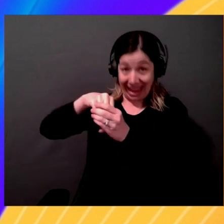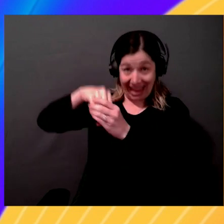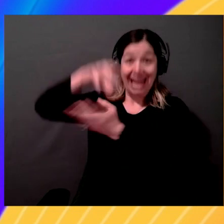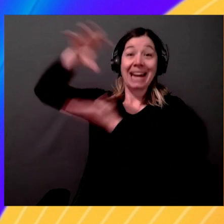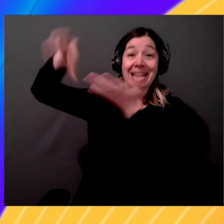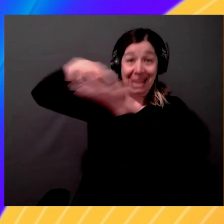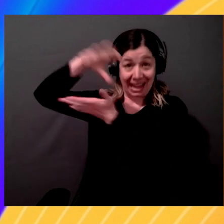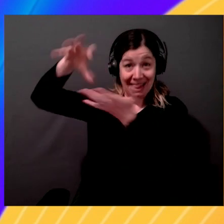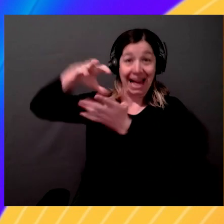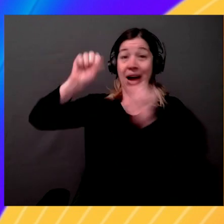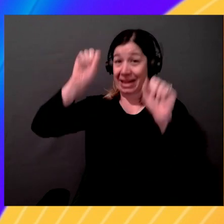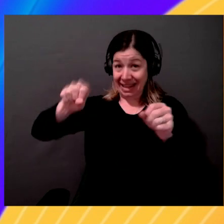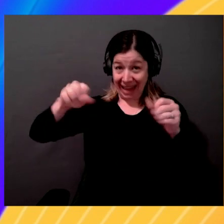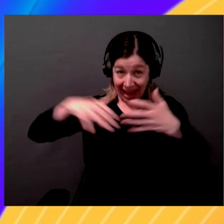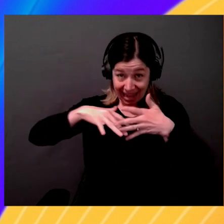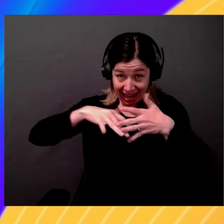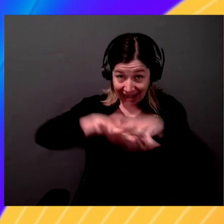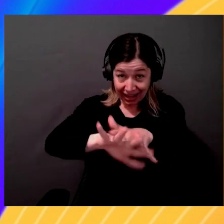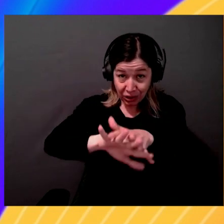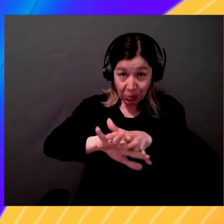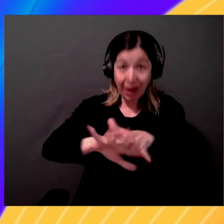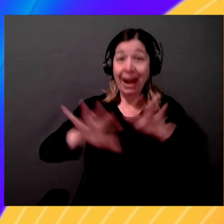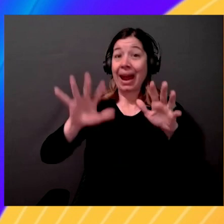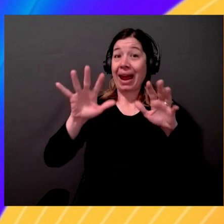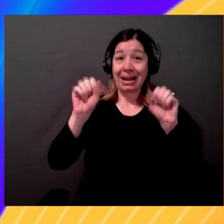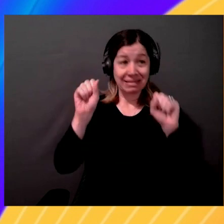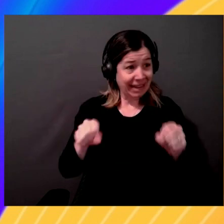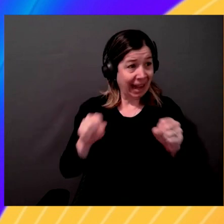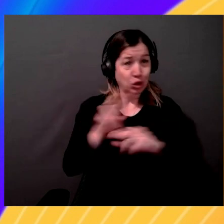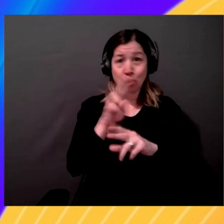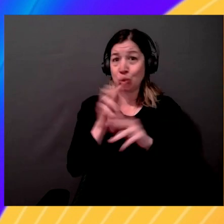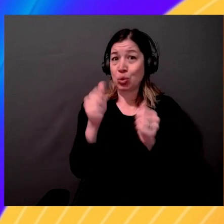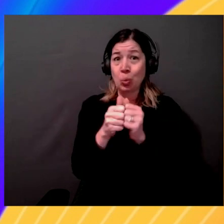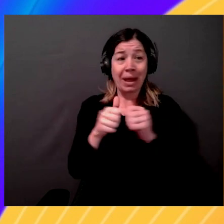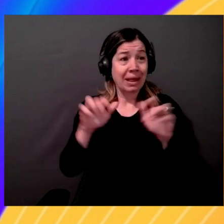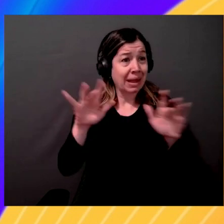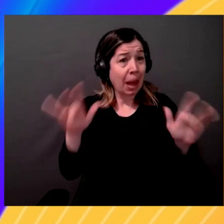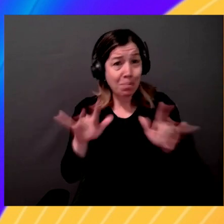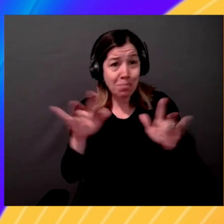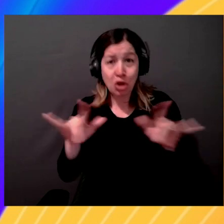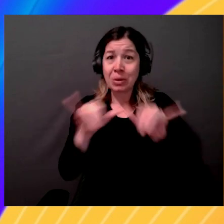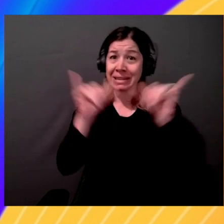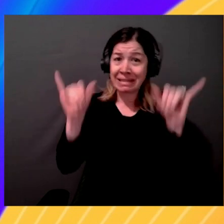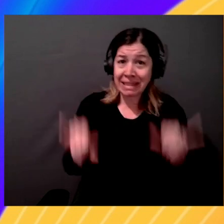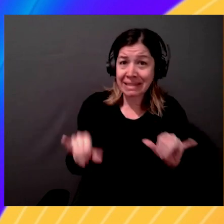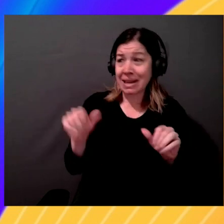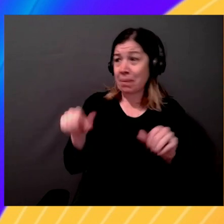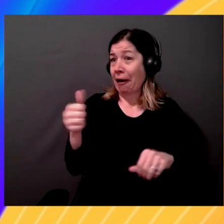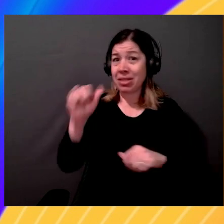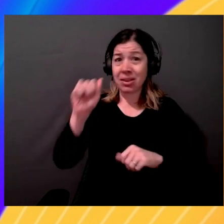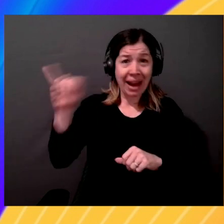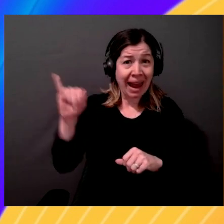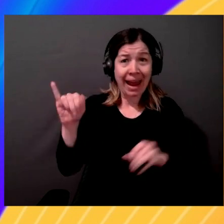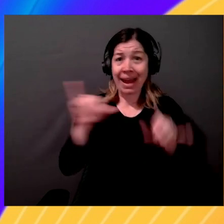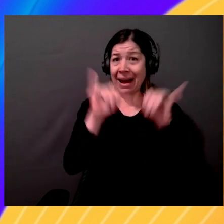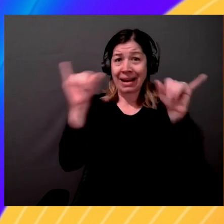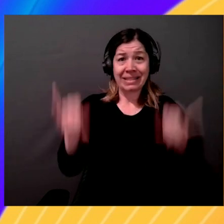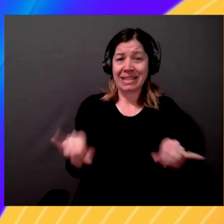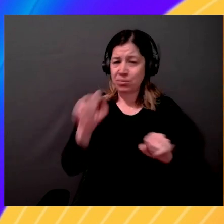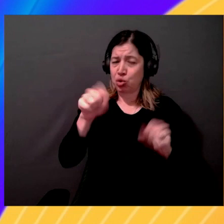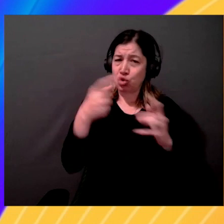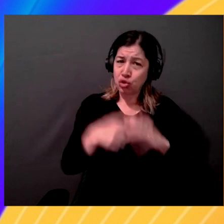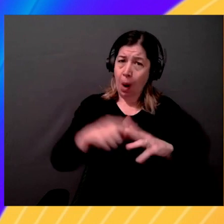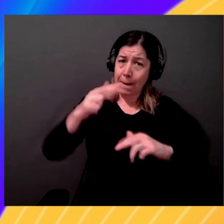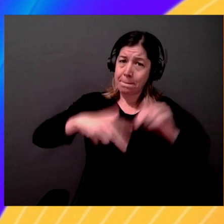systems, the compute systems, the other AI services. Yeah. So that you can start building a very comprehensive, holistic solution that